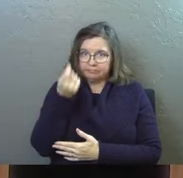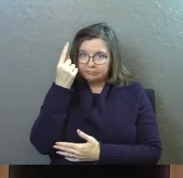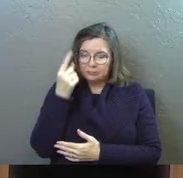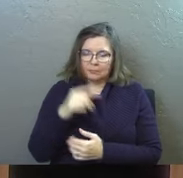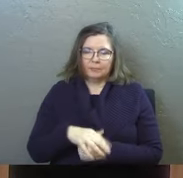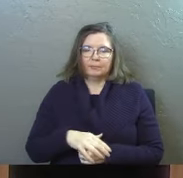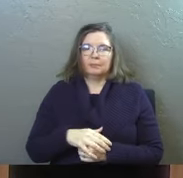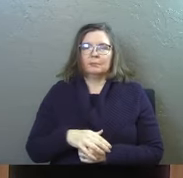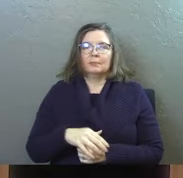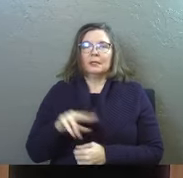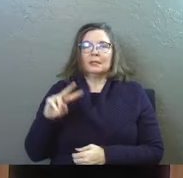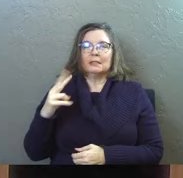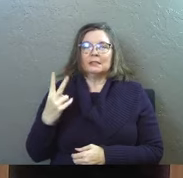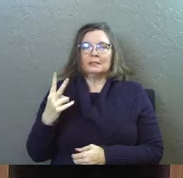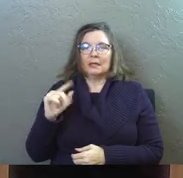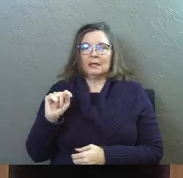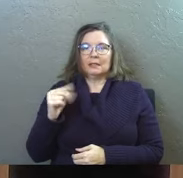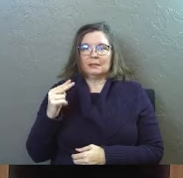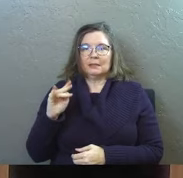2 Timothy 2 15